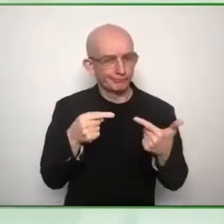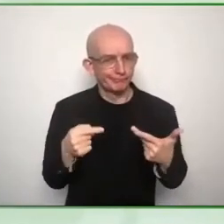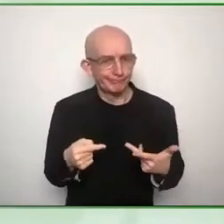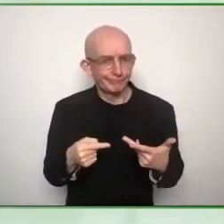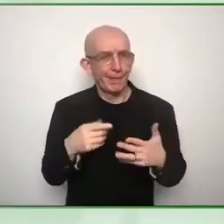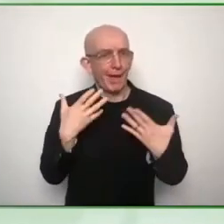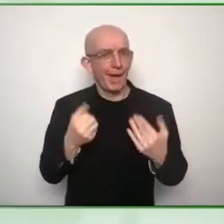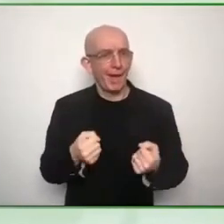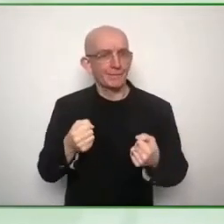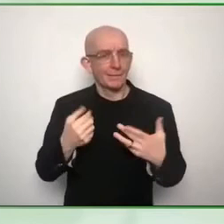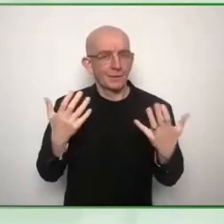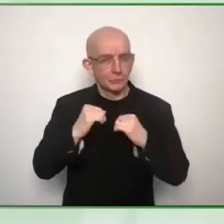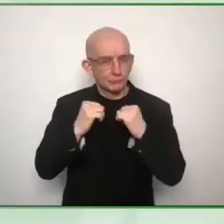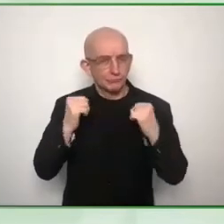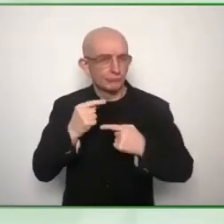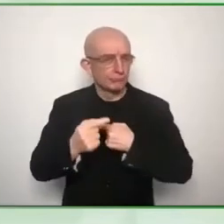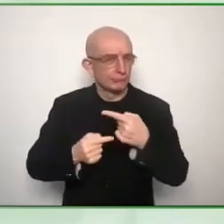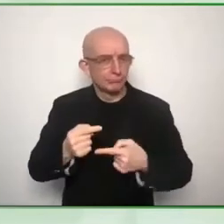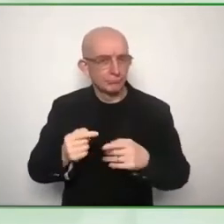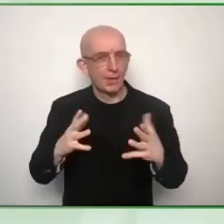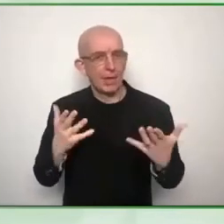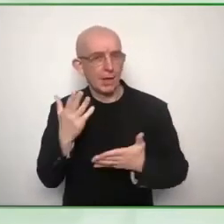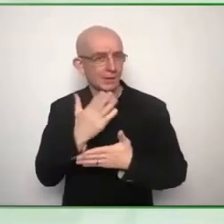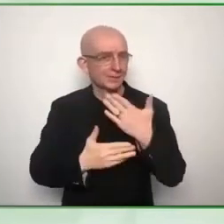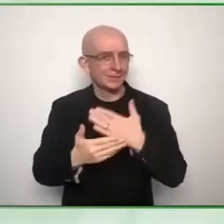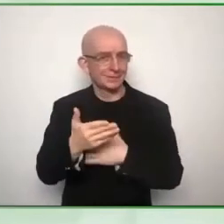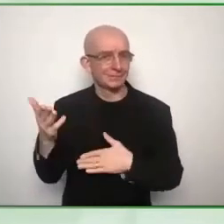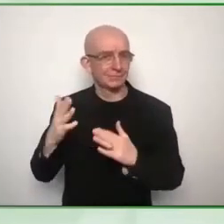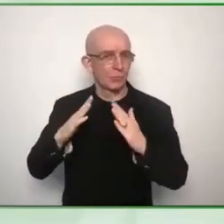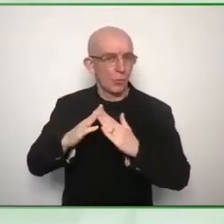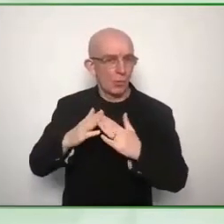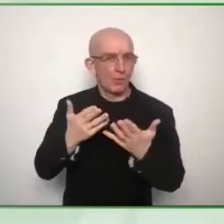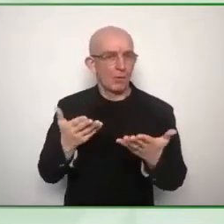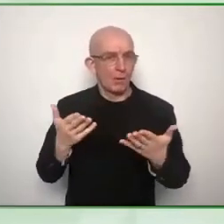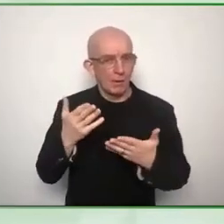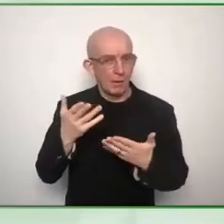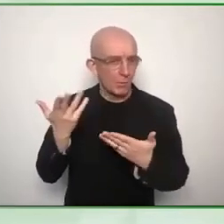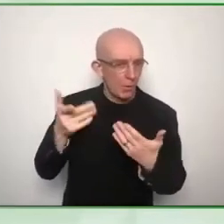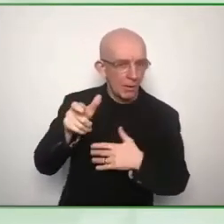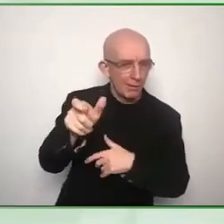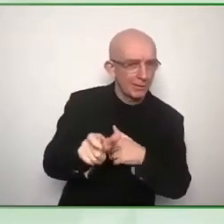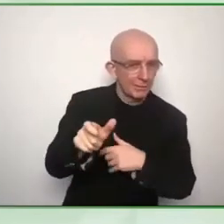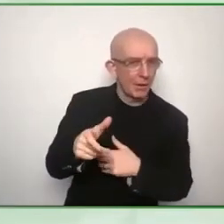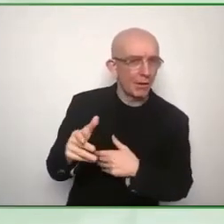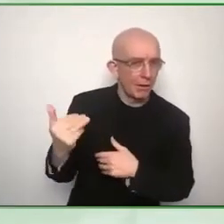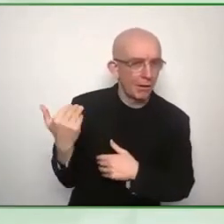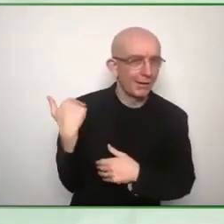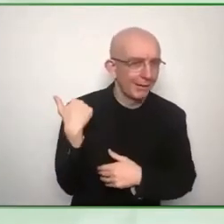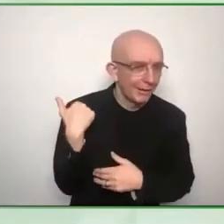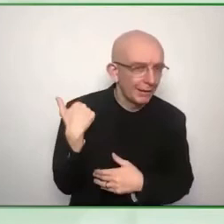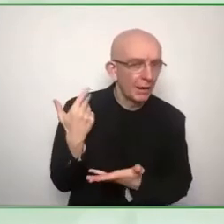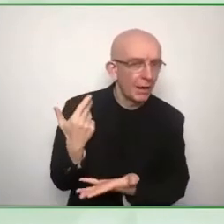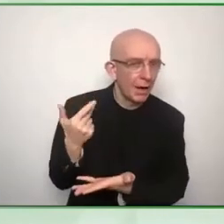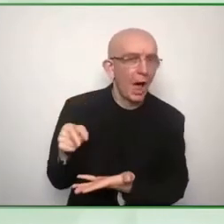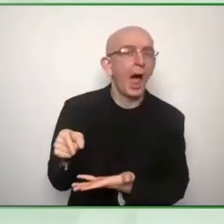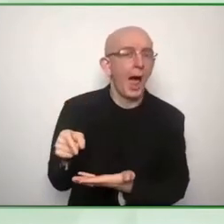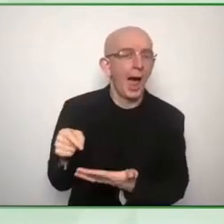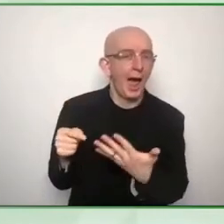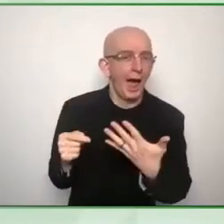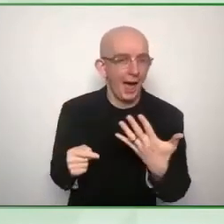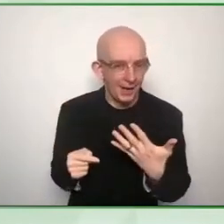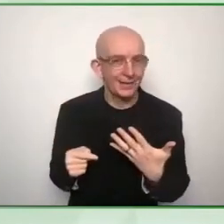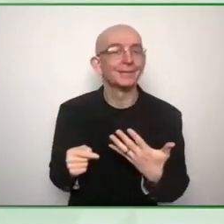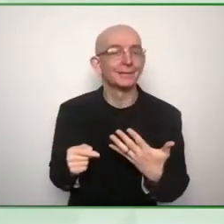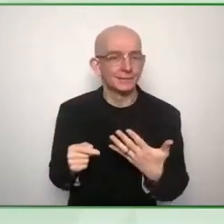have within that toolkit in order in order to remove those barriers and brett since you are um situated in the department